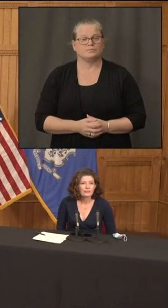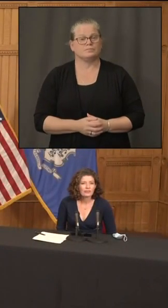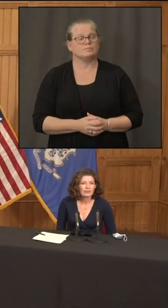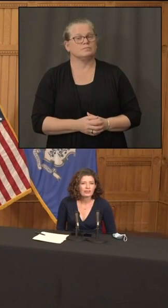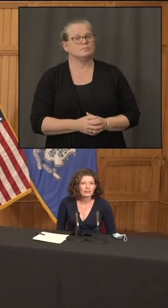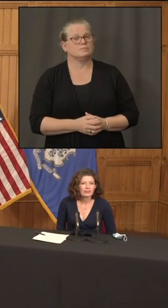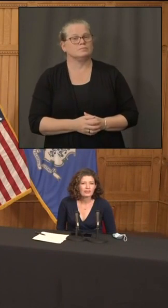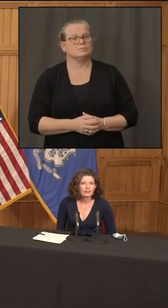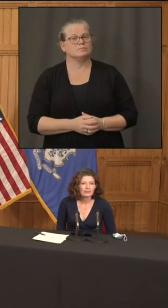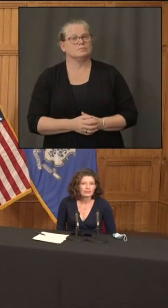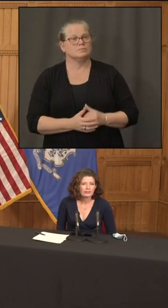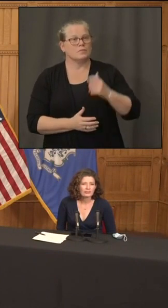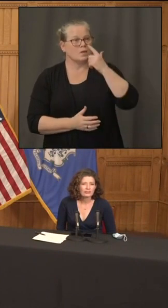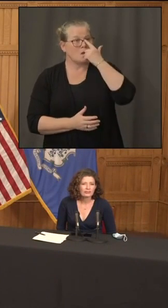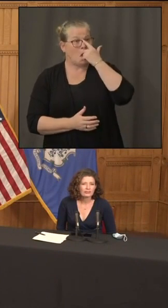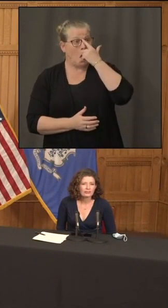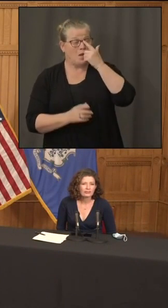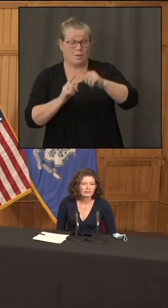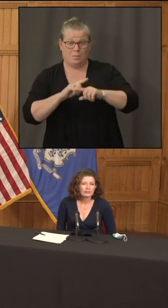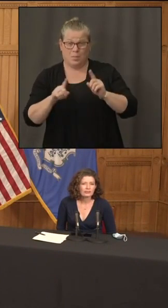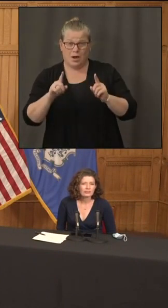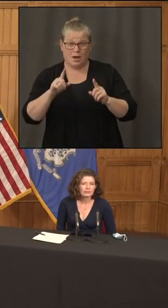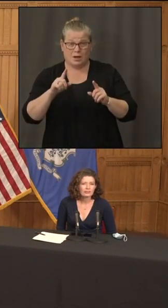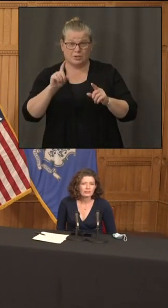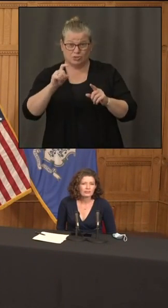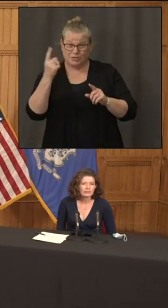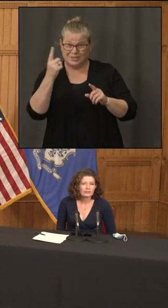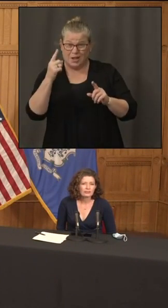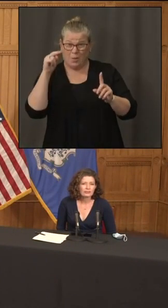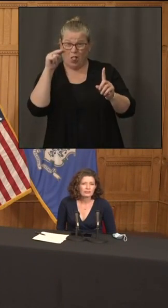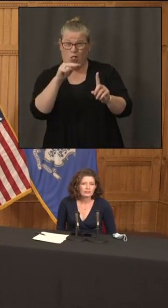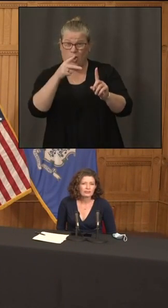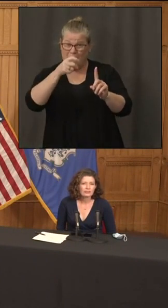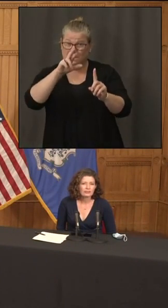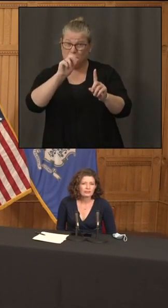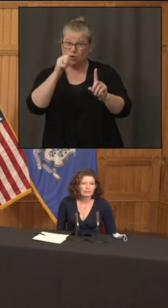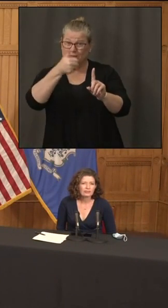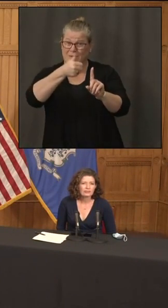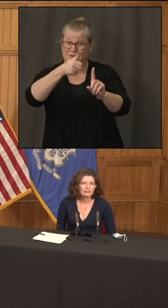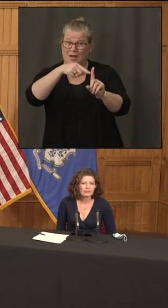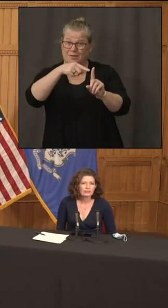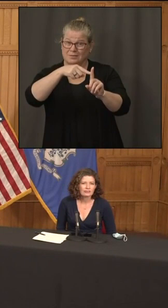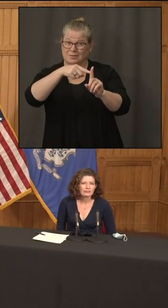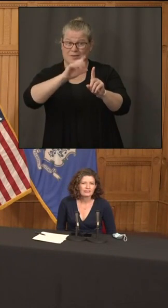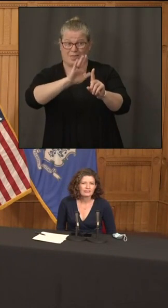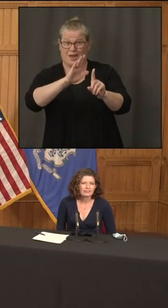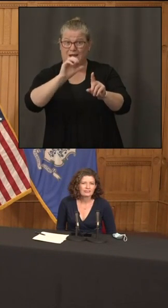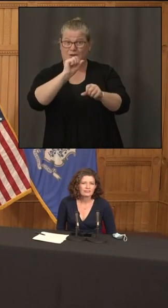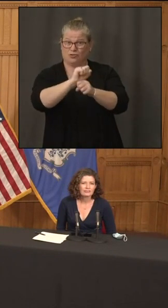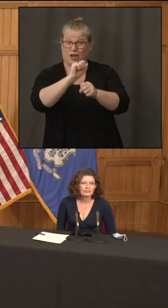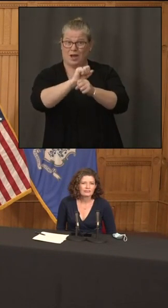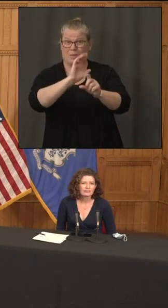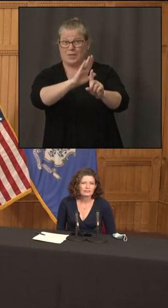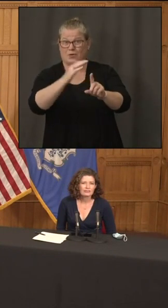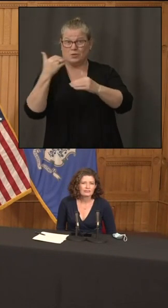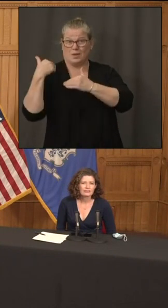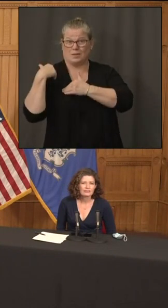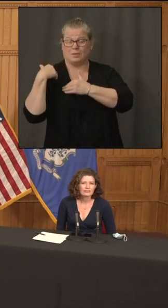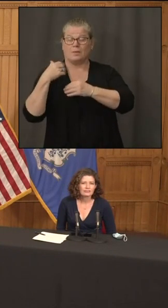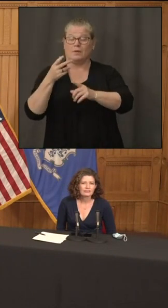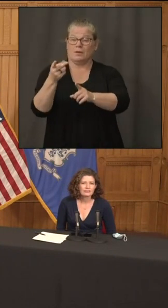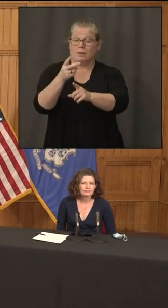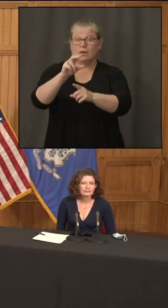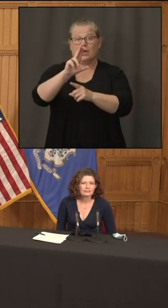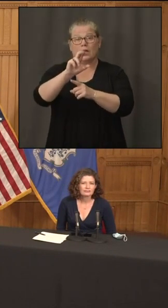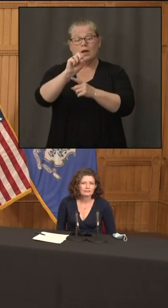but shouldn't somebody be taking a look at how pura did its job if we're going to be examining how these two utilities